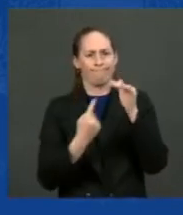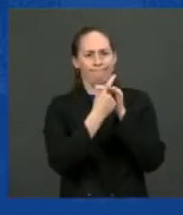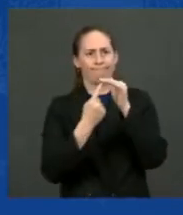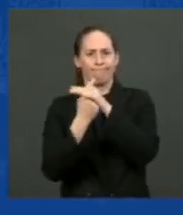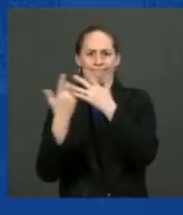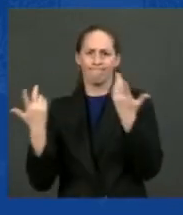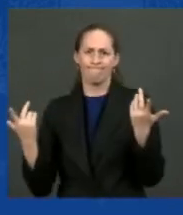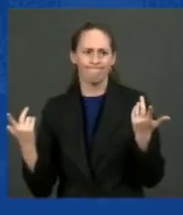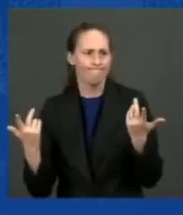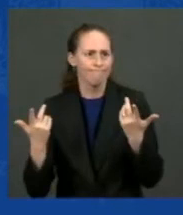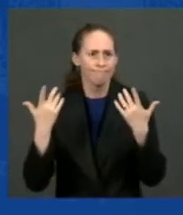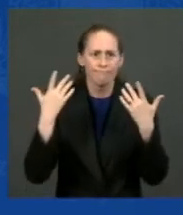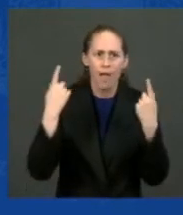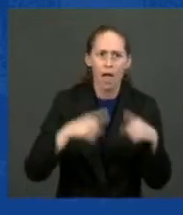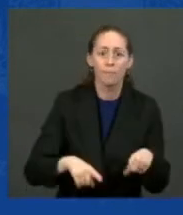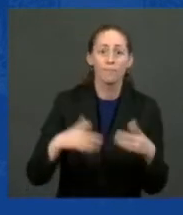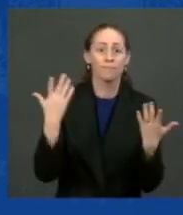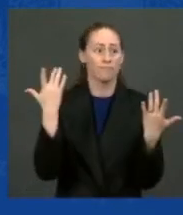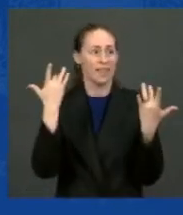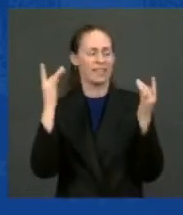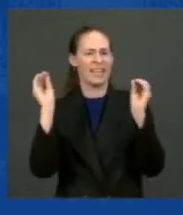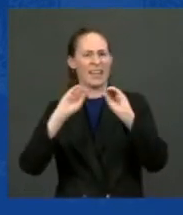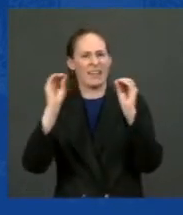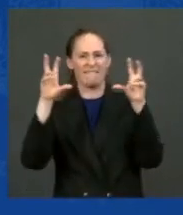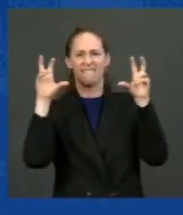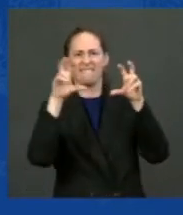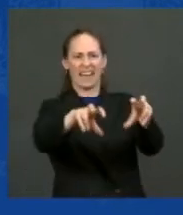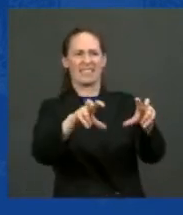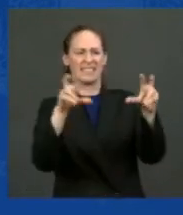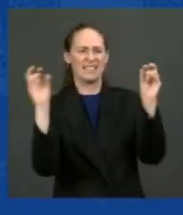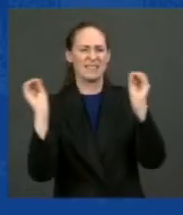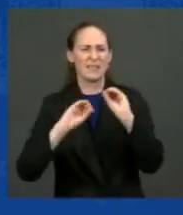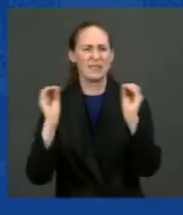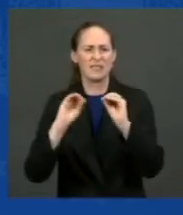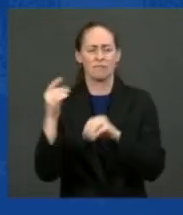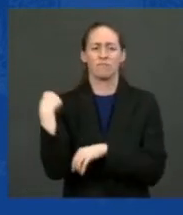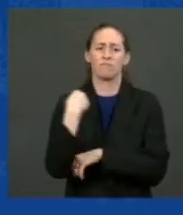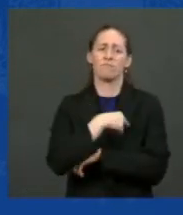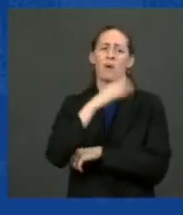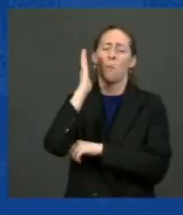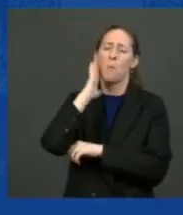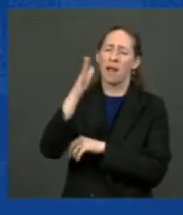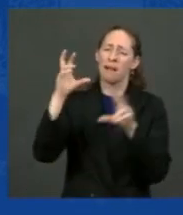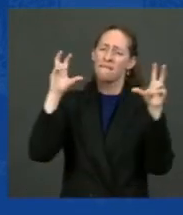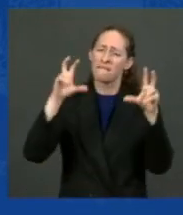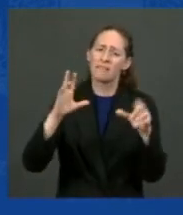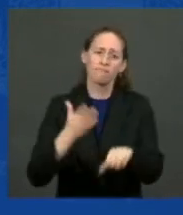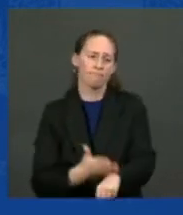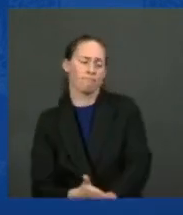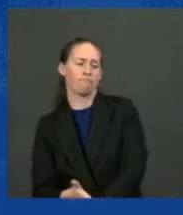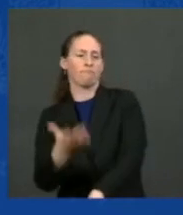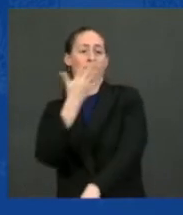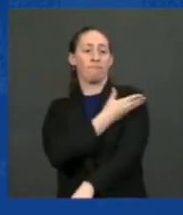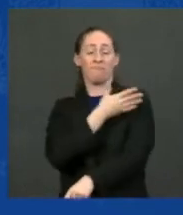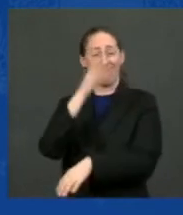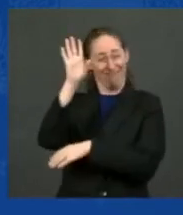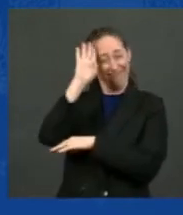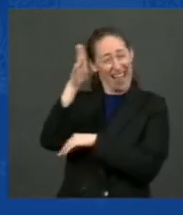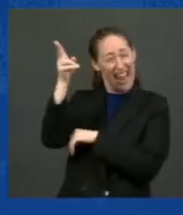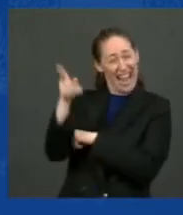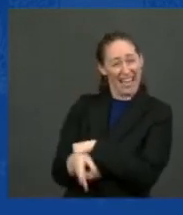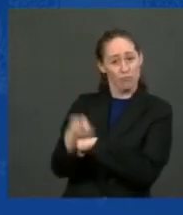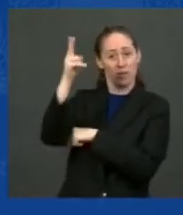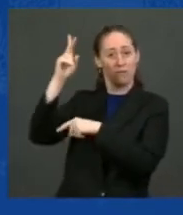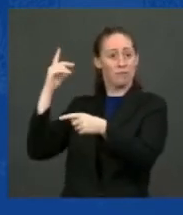lack of investment. We're going to make the largest investment in public transit in American history. Please. we're going to the most